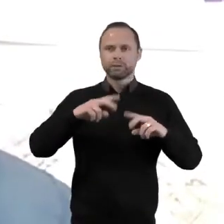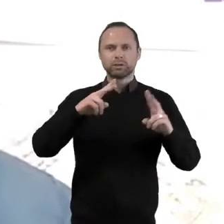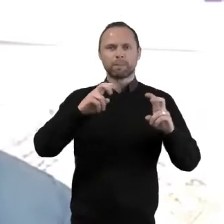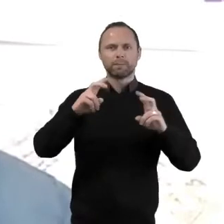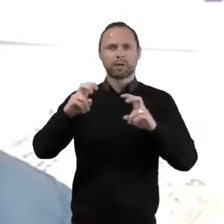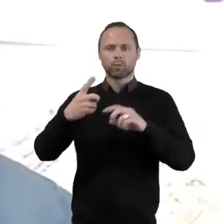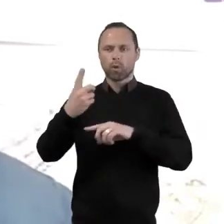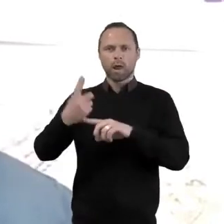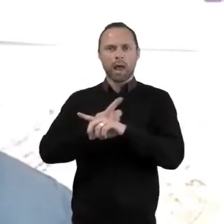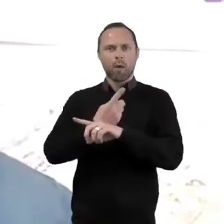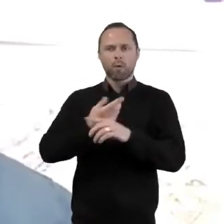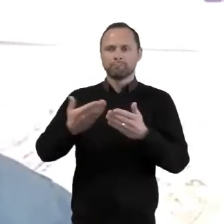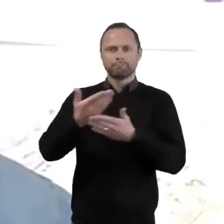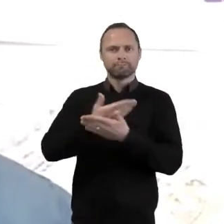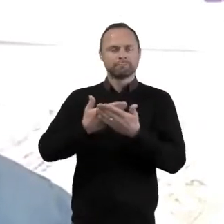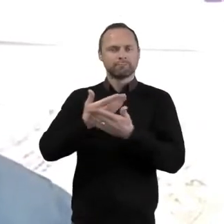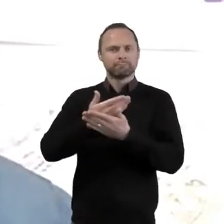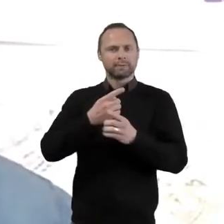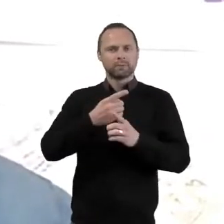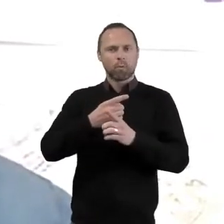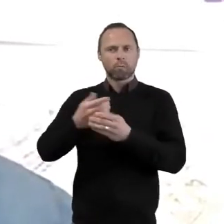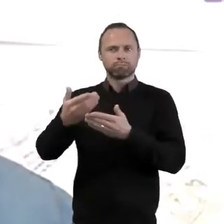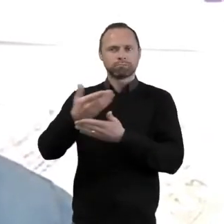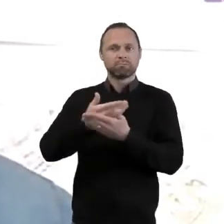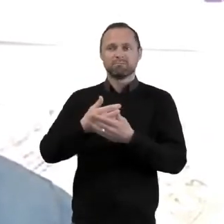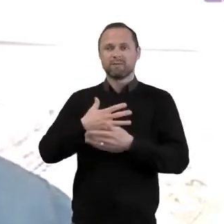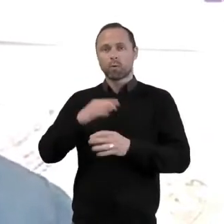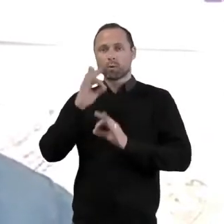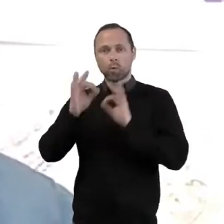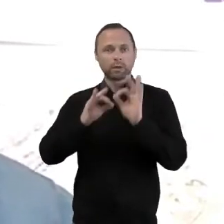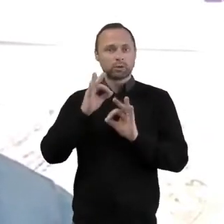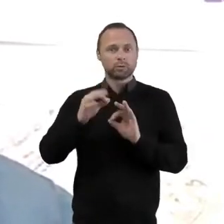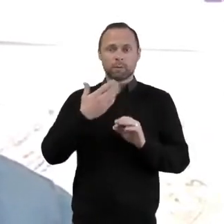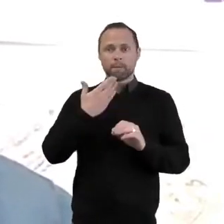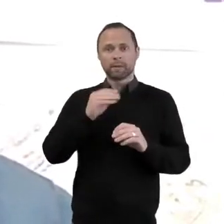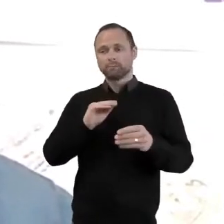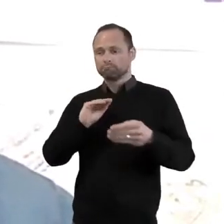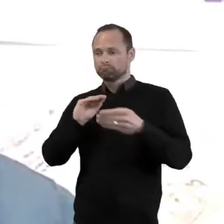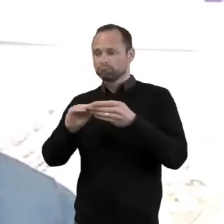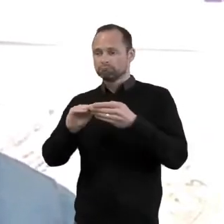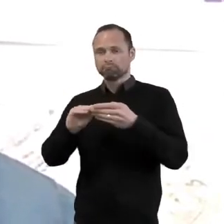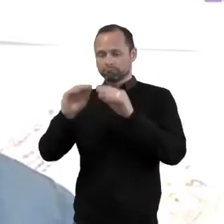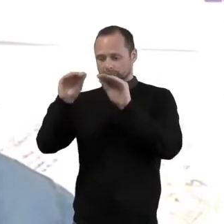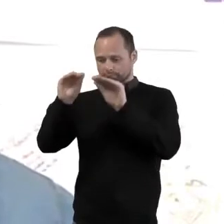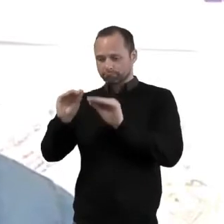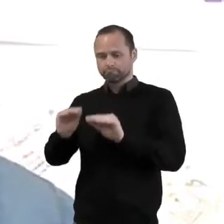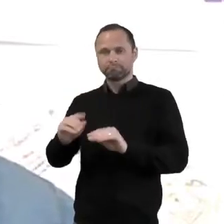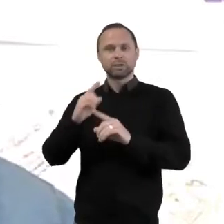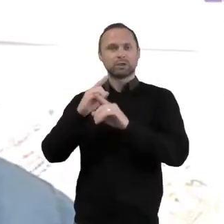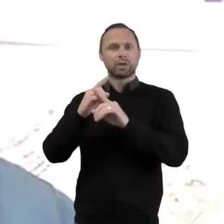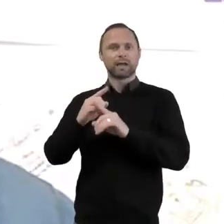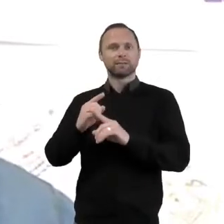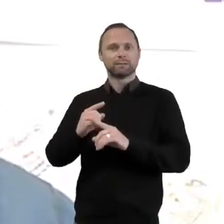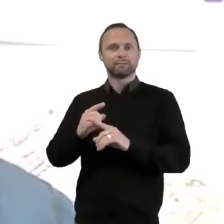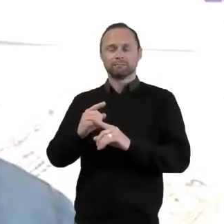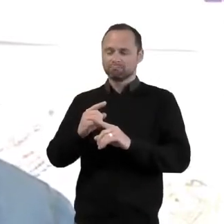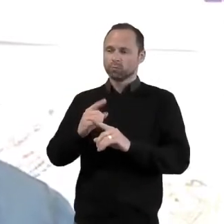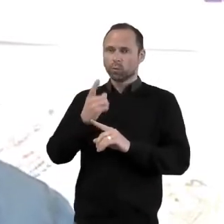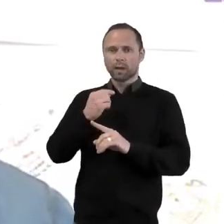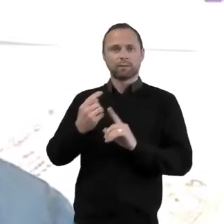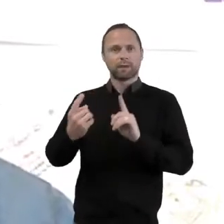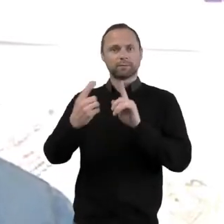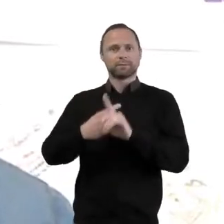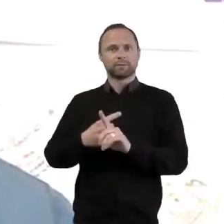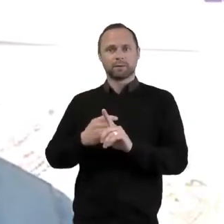and please at any time you want to ask any questions just put it in the chat and we will have opportunities to answer